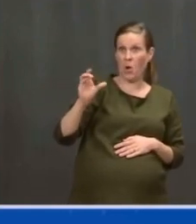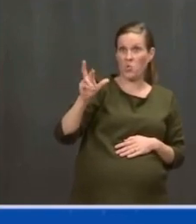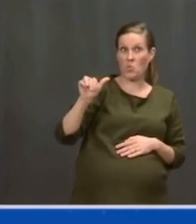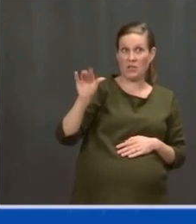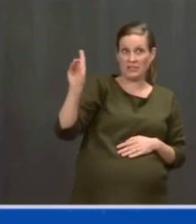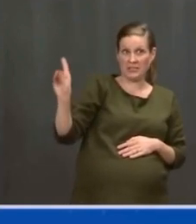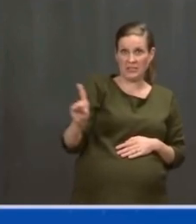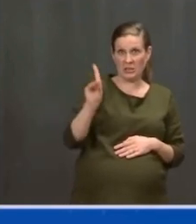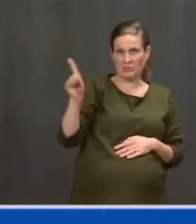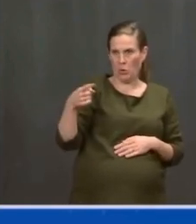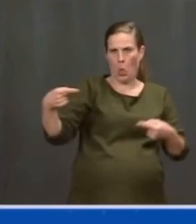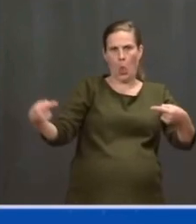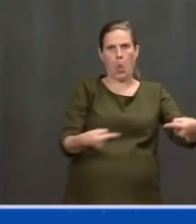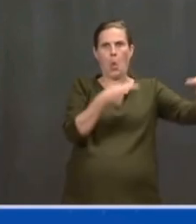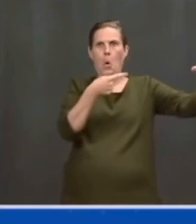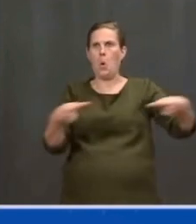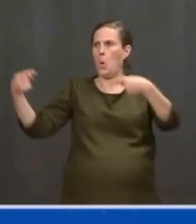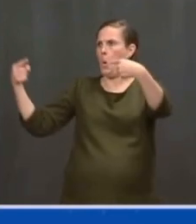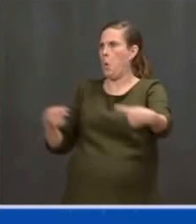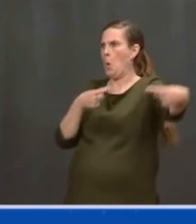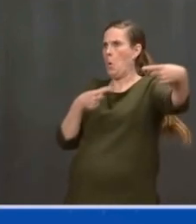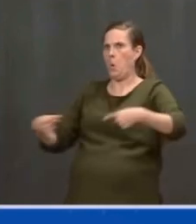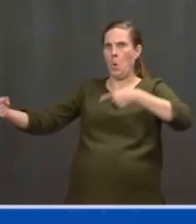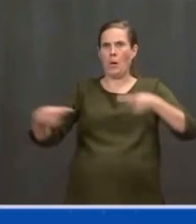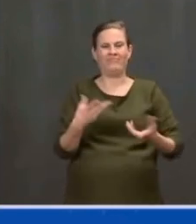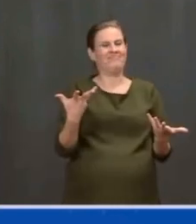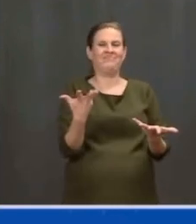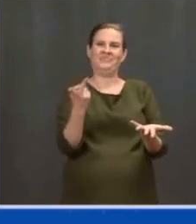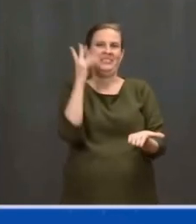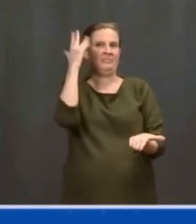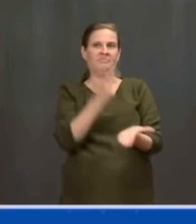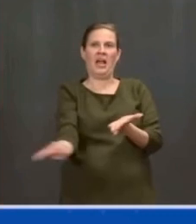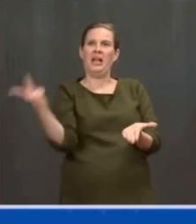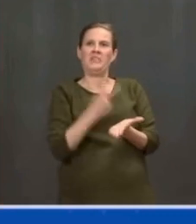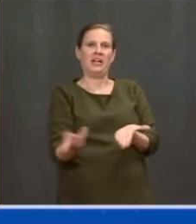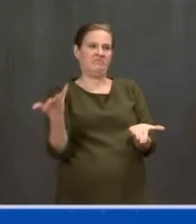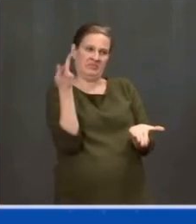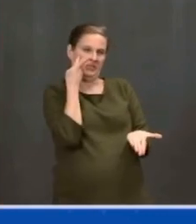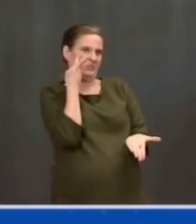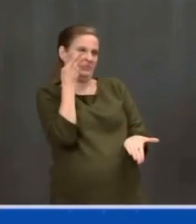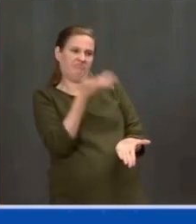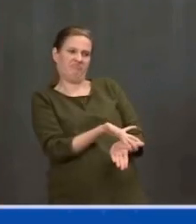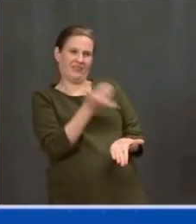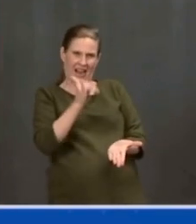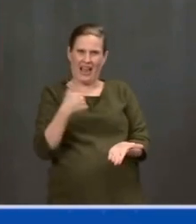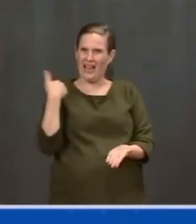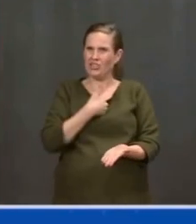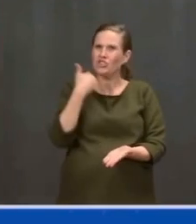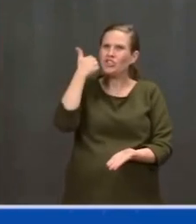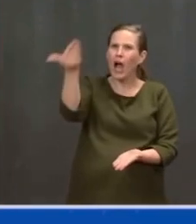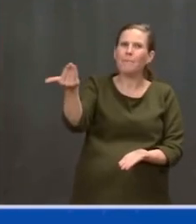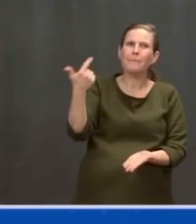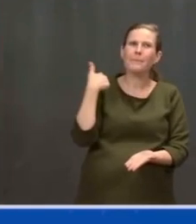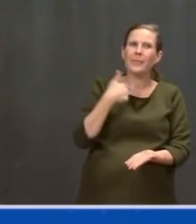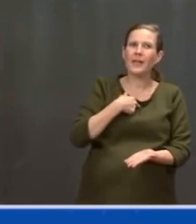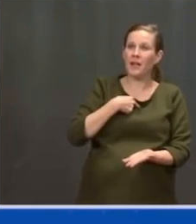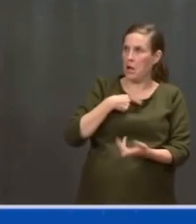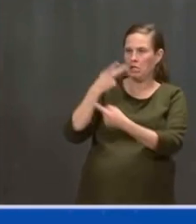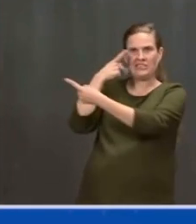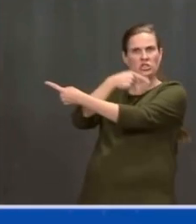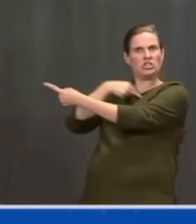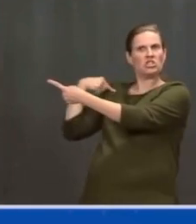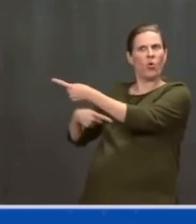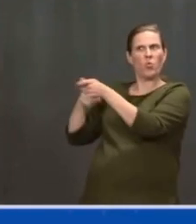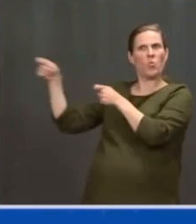Autocracies do. That's what competition between America and China and the rest of the world is all about. It's a basic